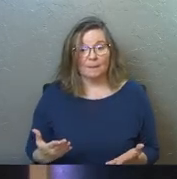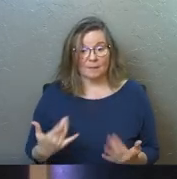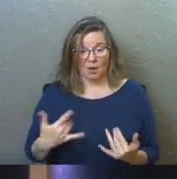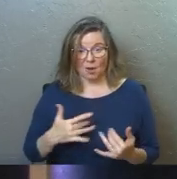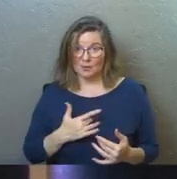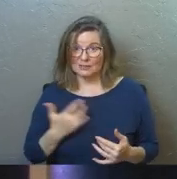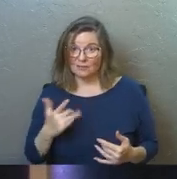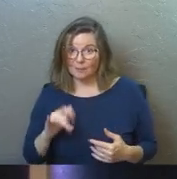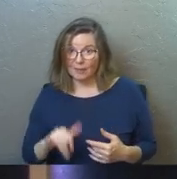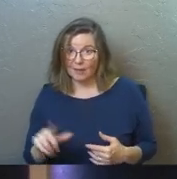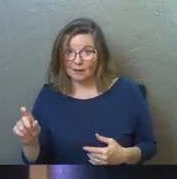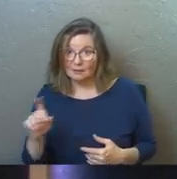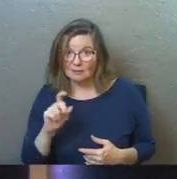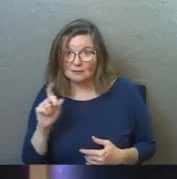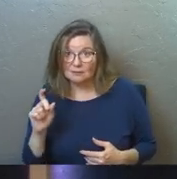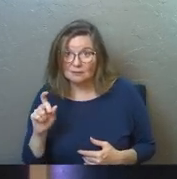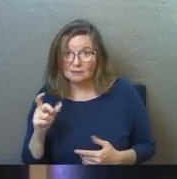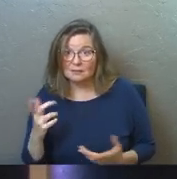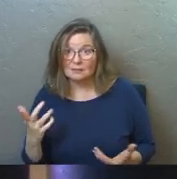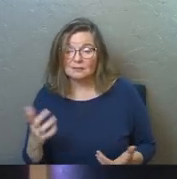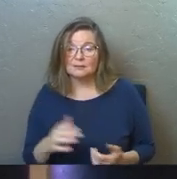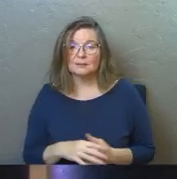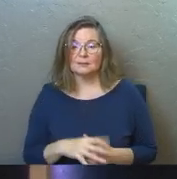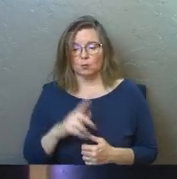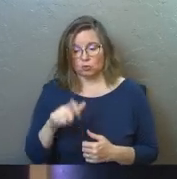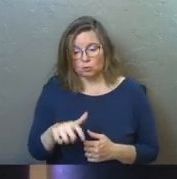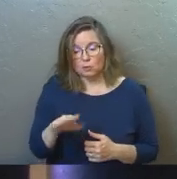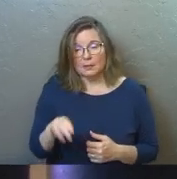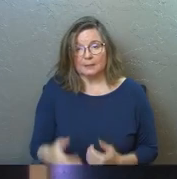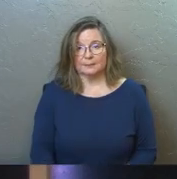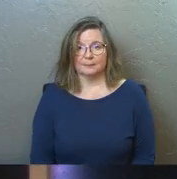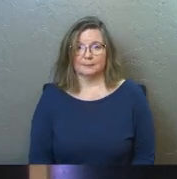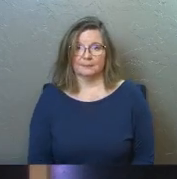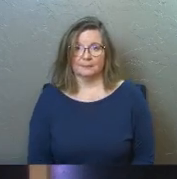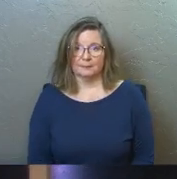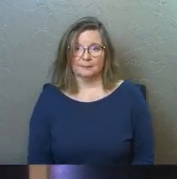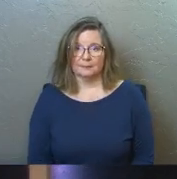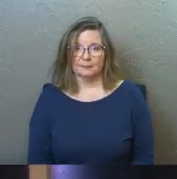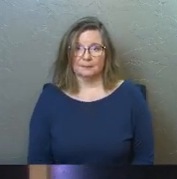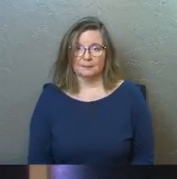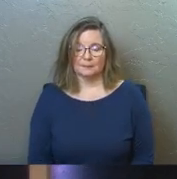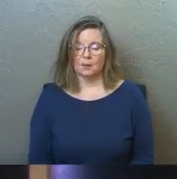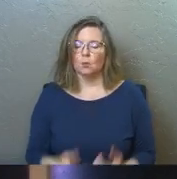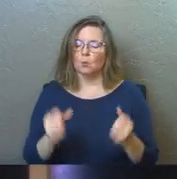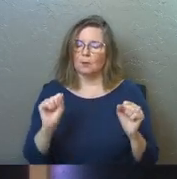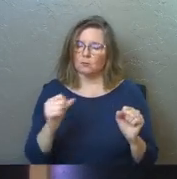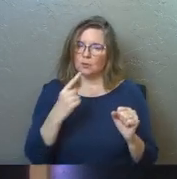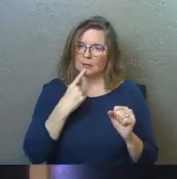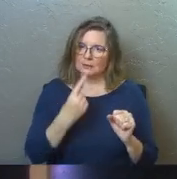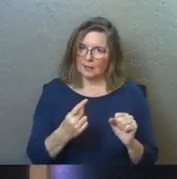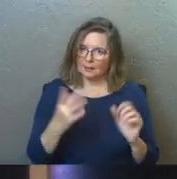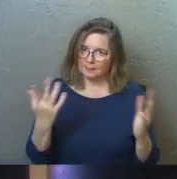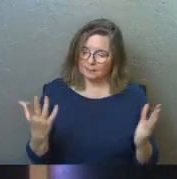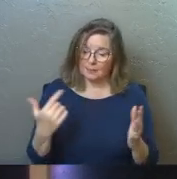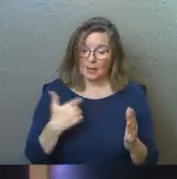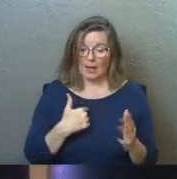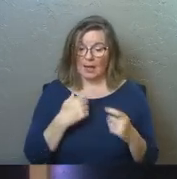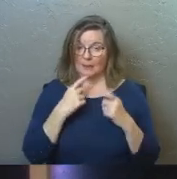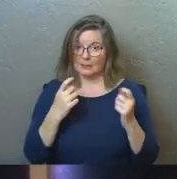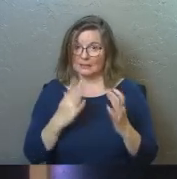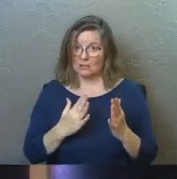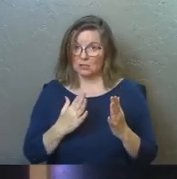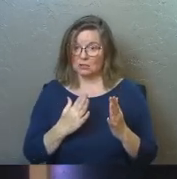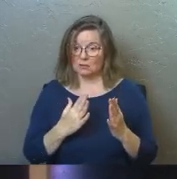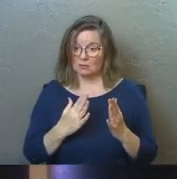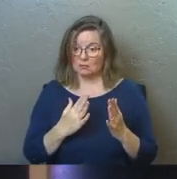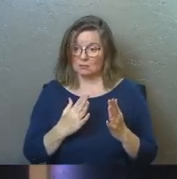Are we sensitive about this? Because we should be. What I'm trying to say to you is that I'm a sinner